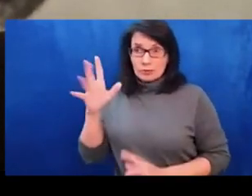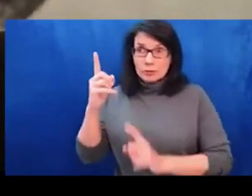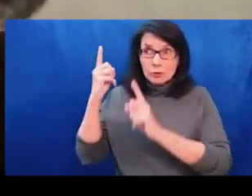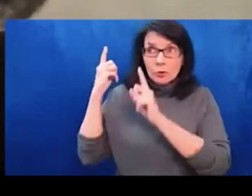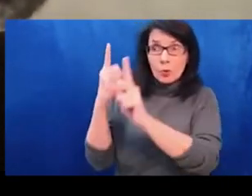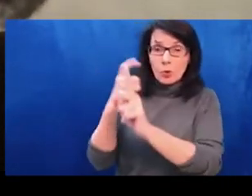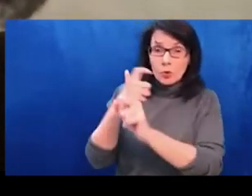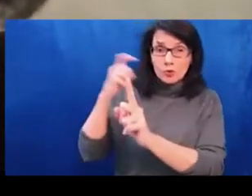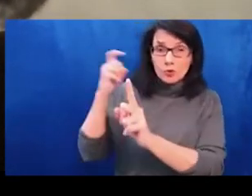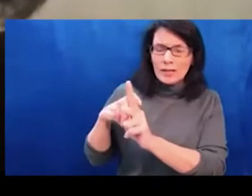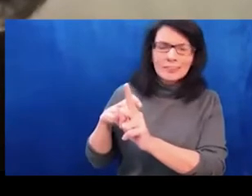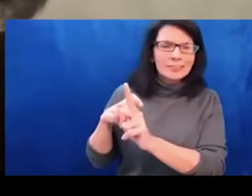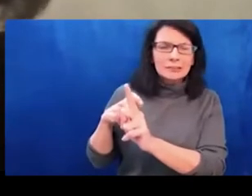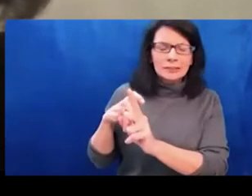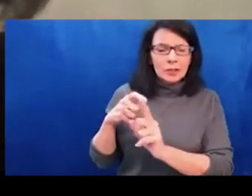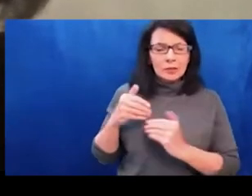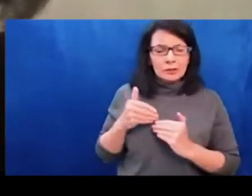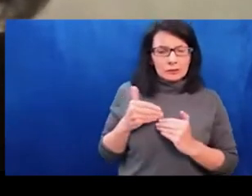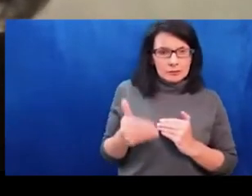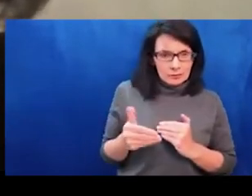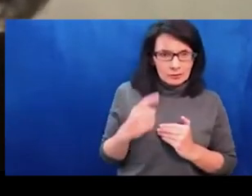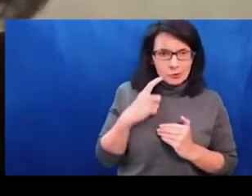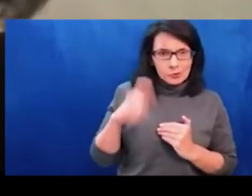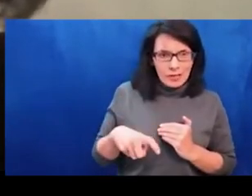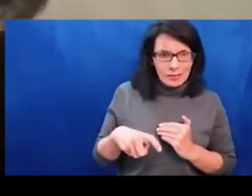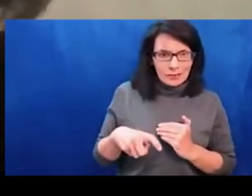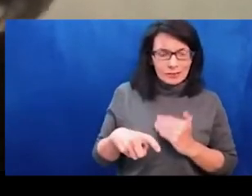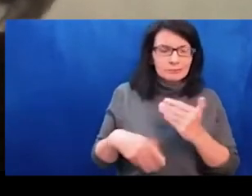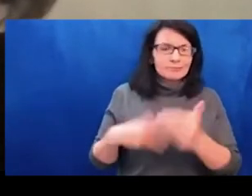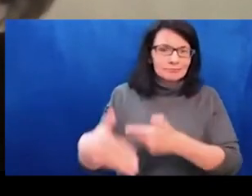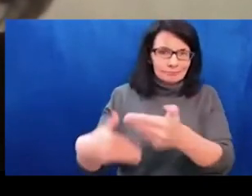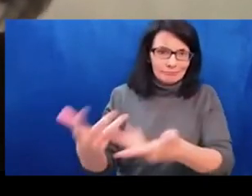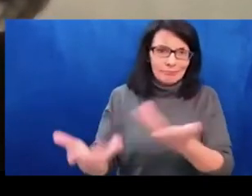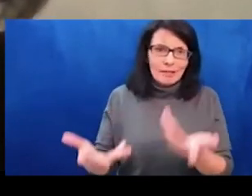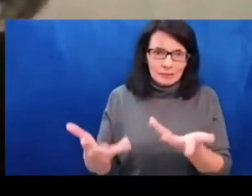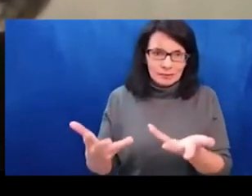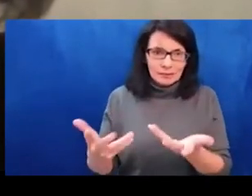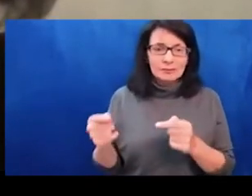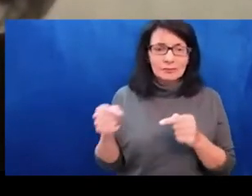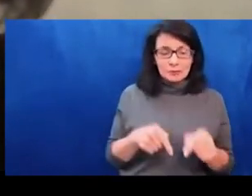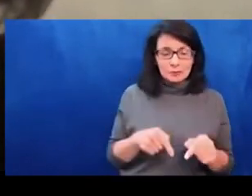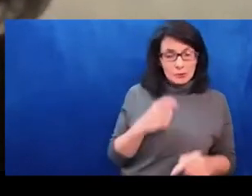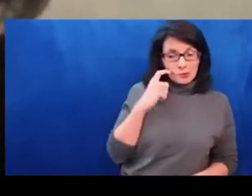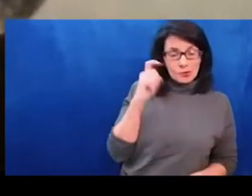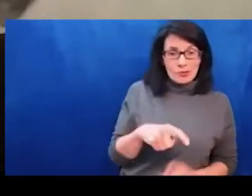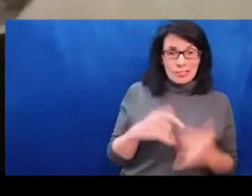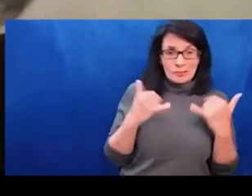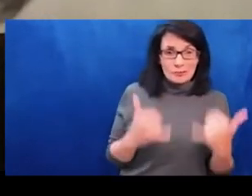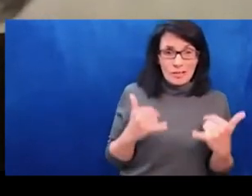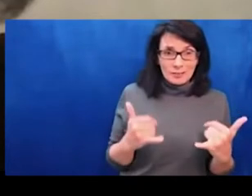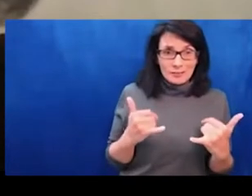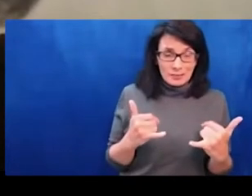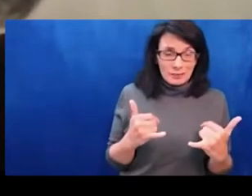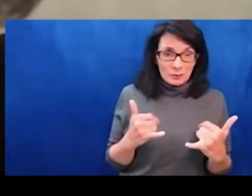And they would like to hear more about this difference of advice about how we should frame this in our own language.